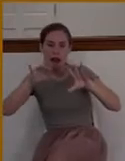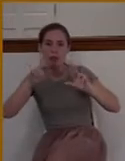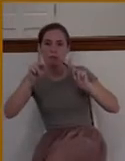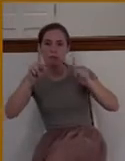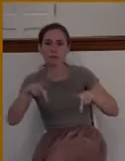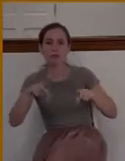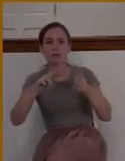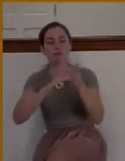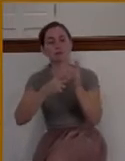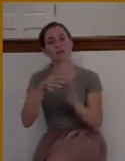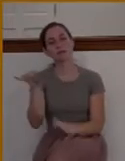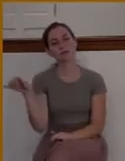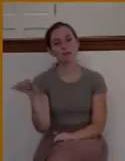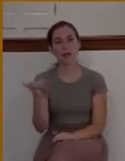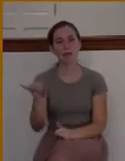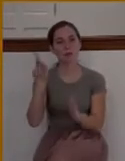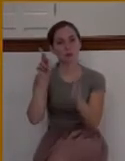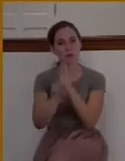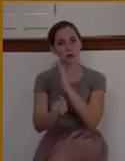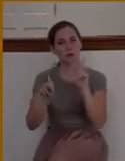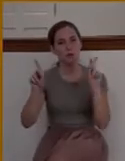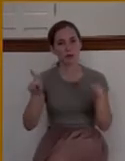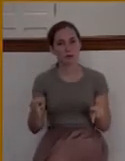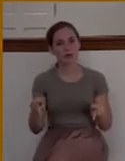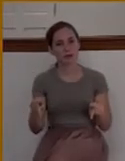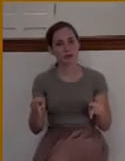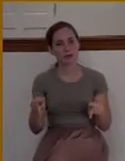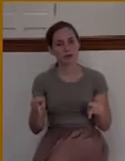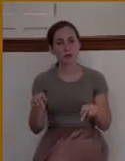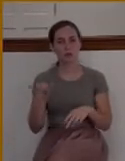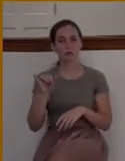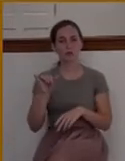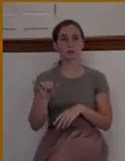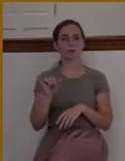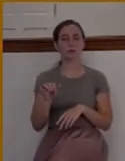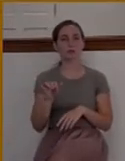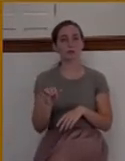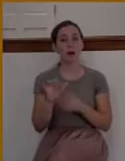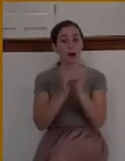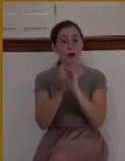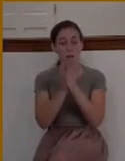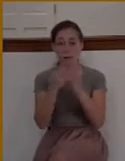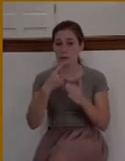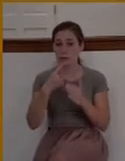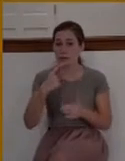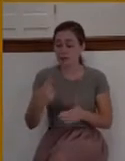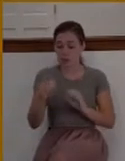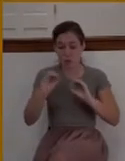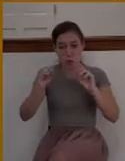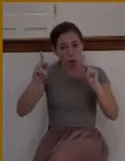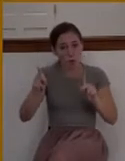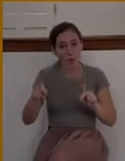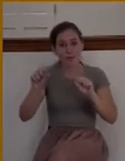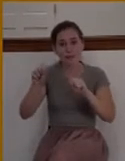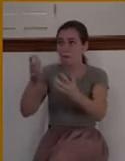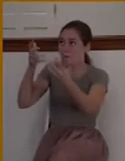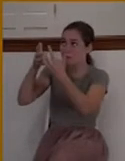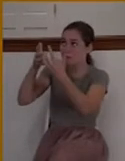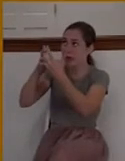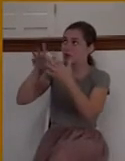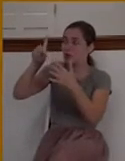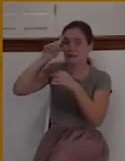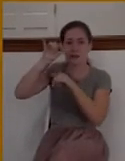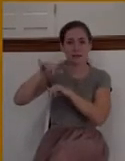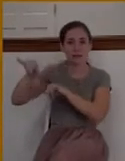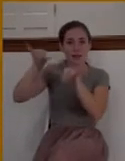righteousness that God talks about, no one can measure up to that. And so this man is